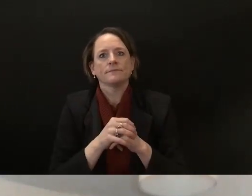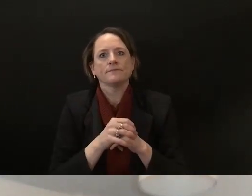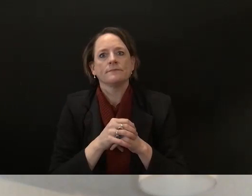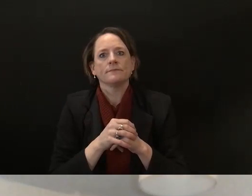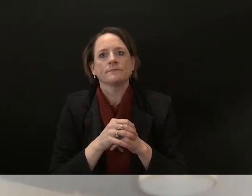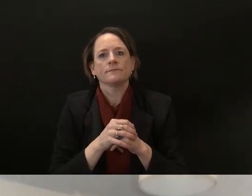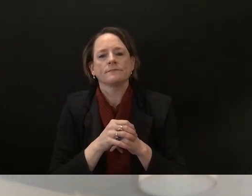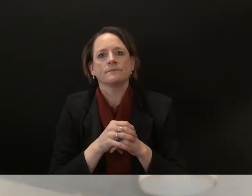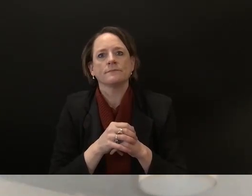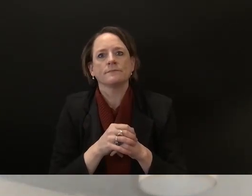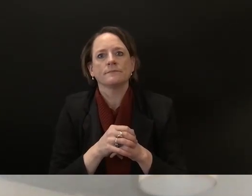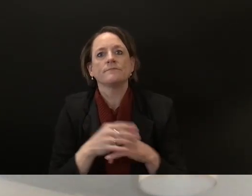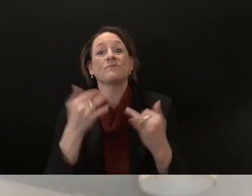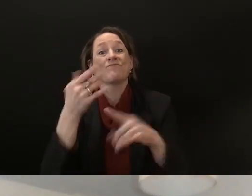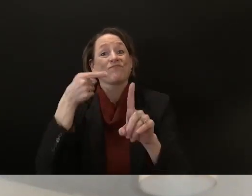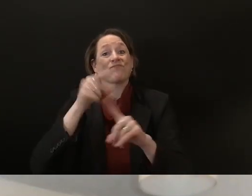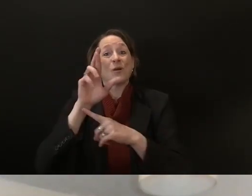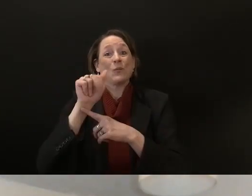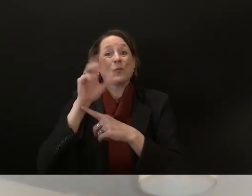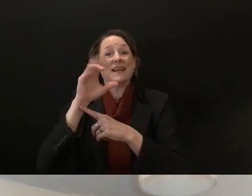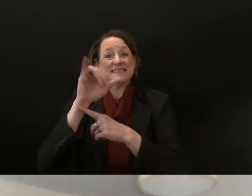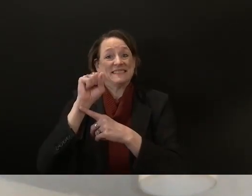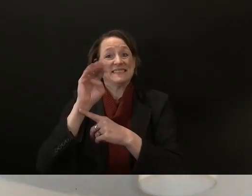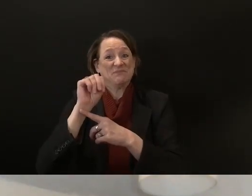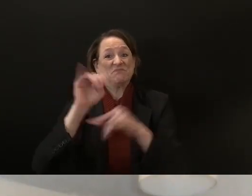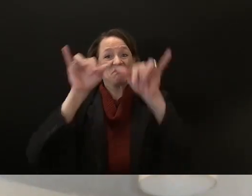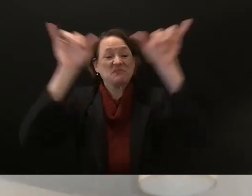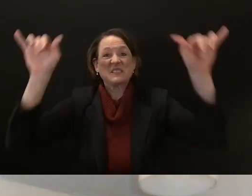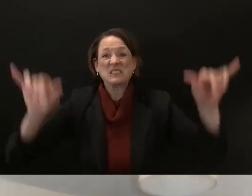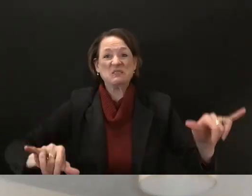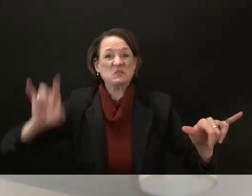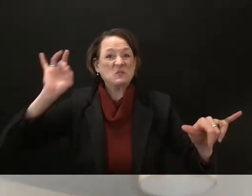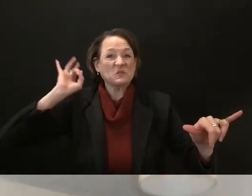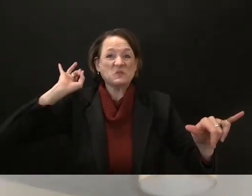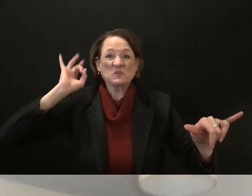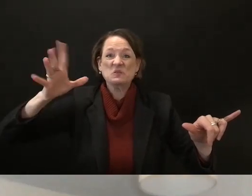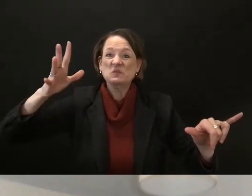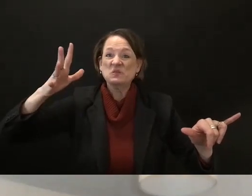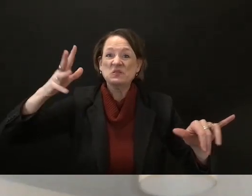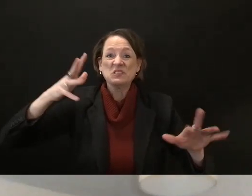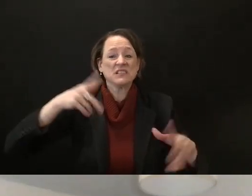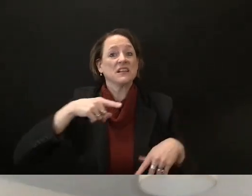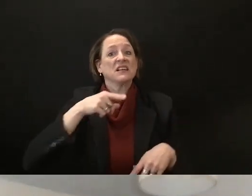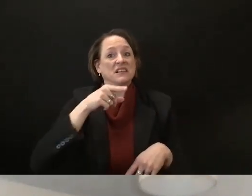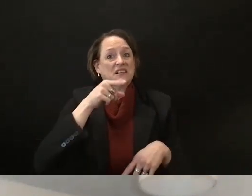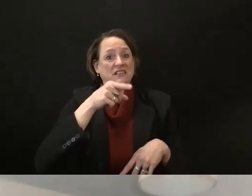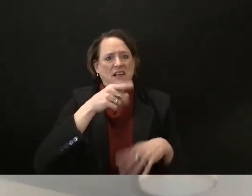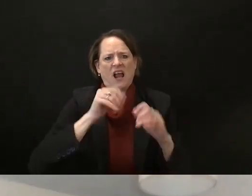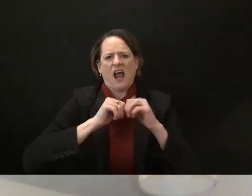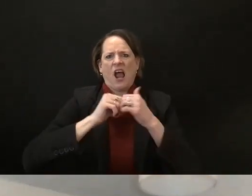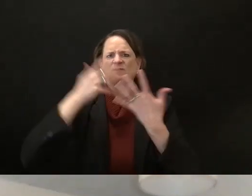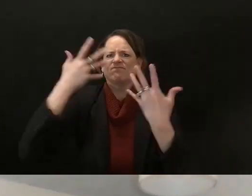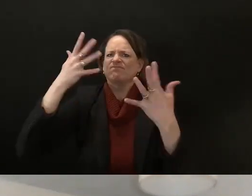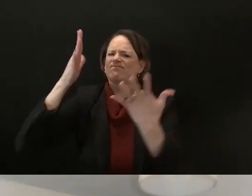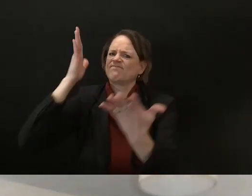well first off uh you know it's i don't think there's one kind of quote-unquote magic